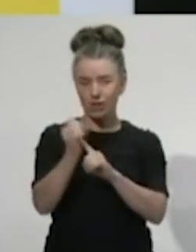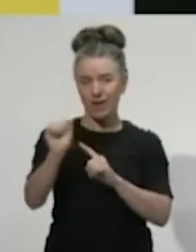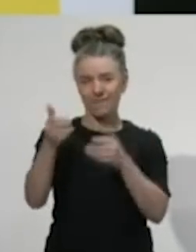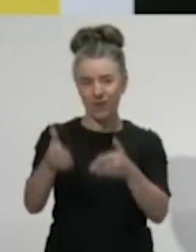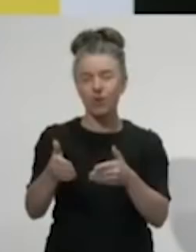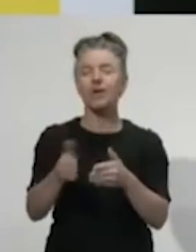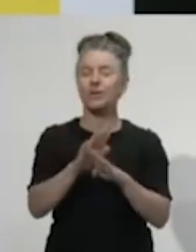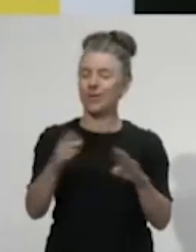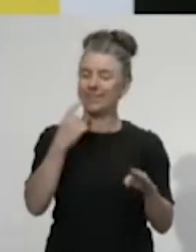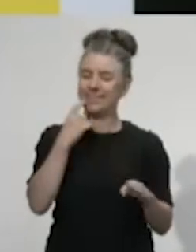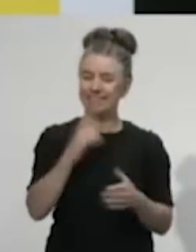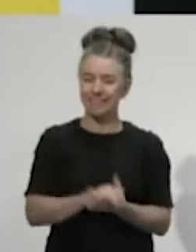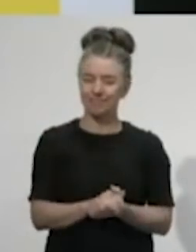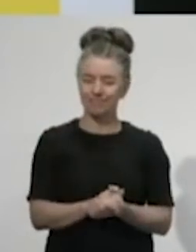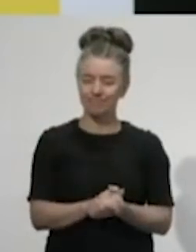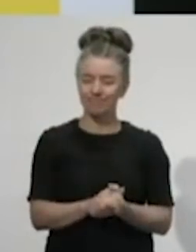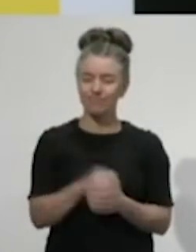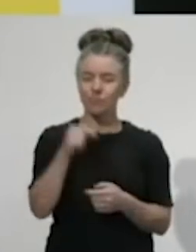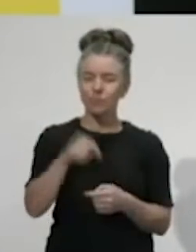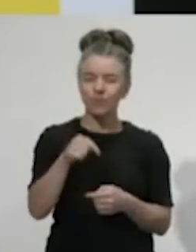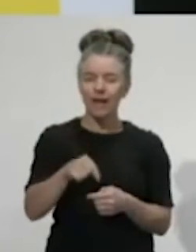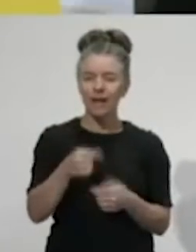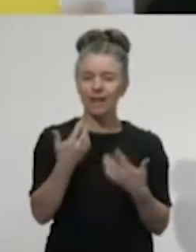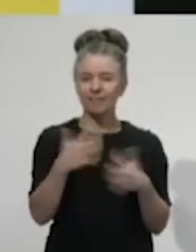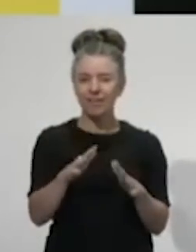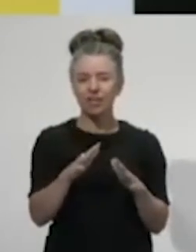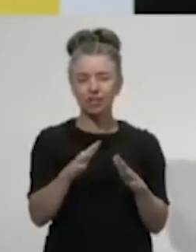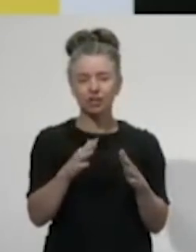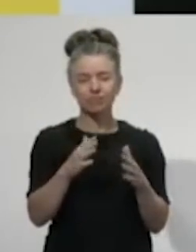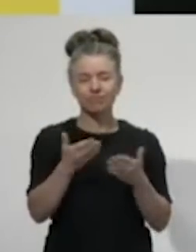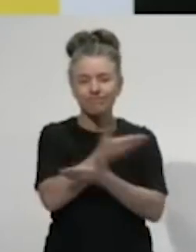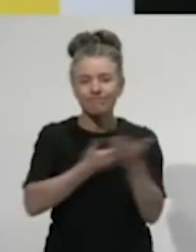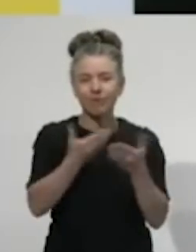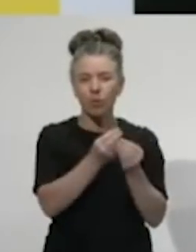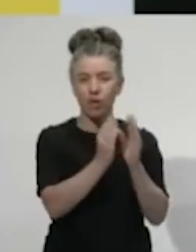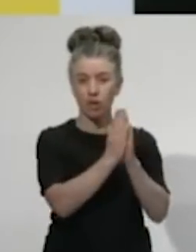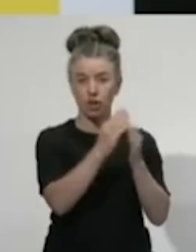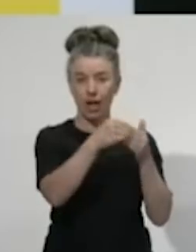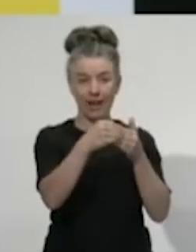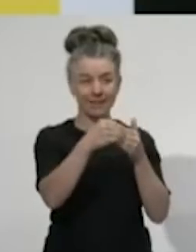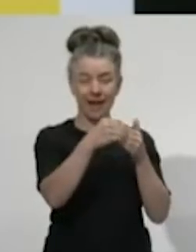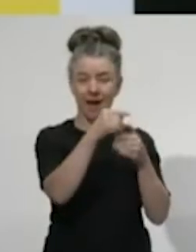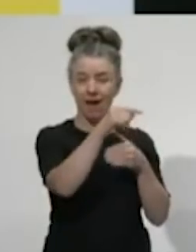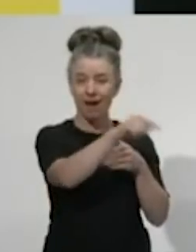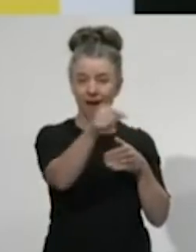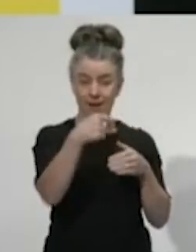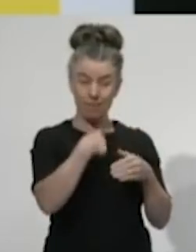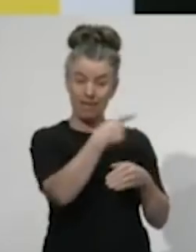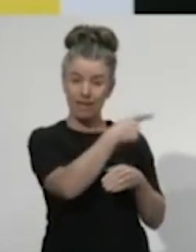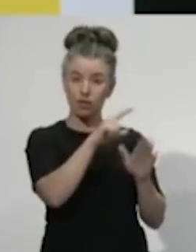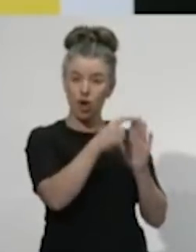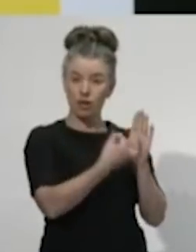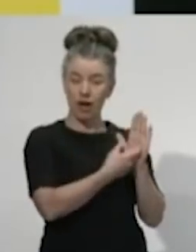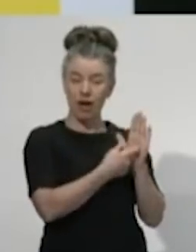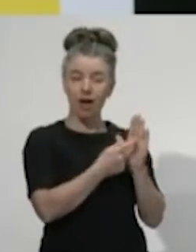we've instigated calls between church leaders, Dr Bloomfield and myself were part of a call this morning, funeral